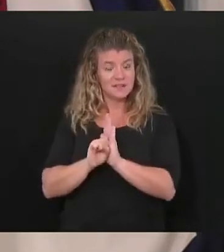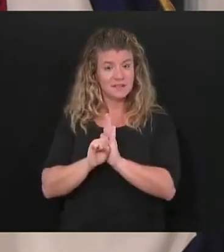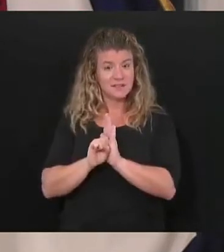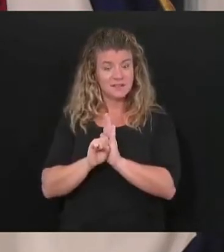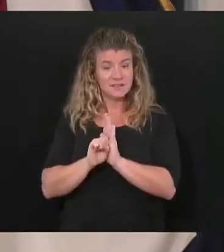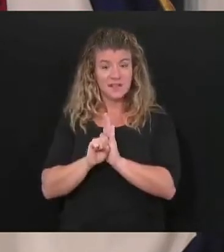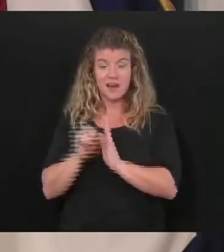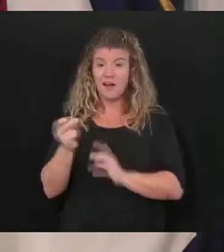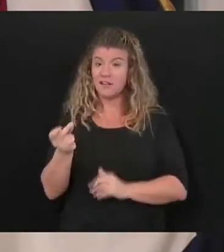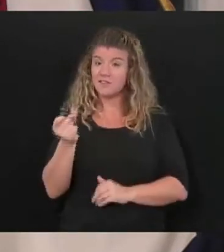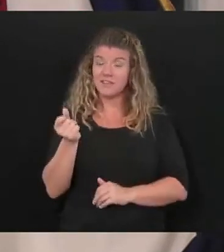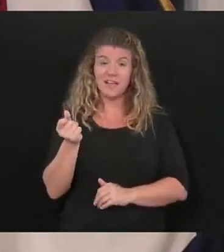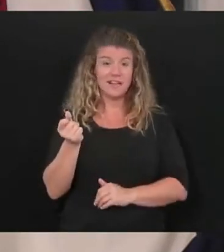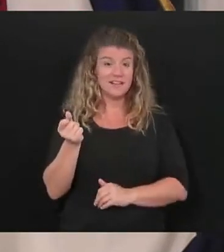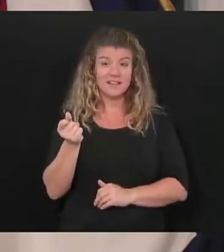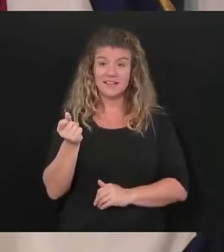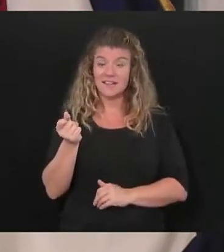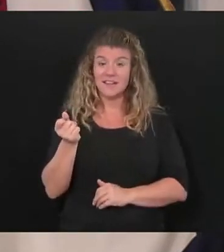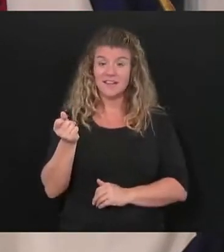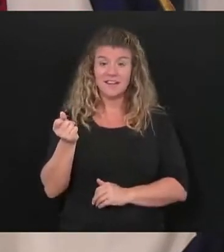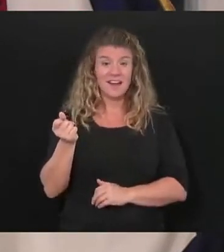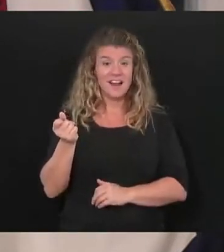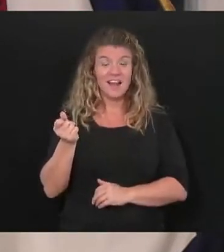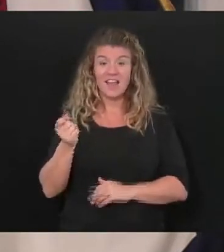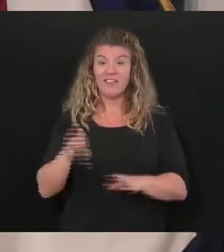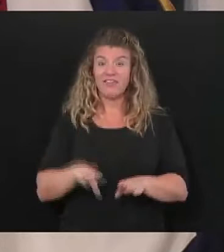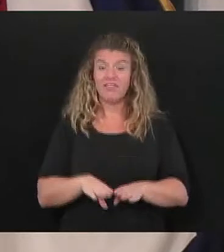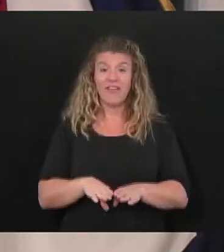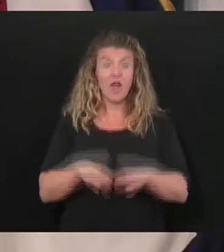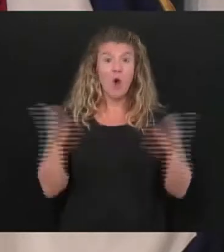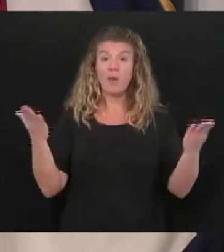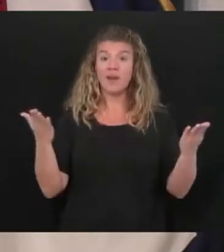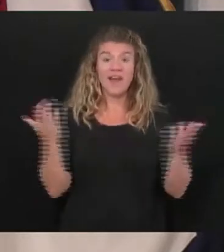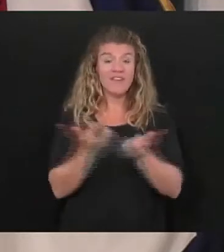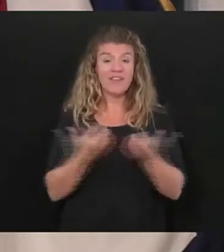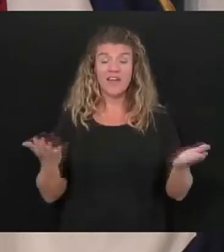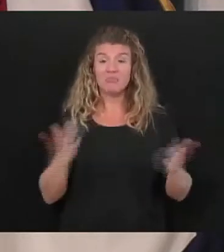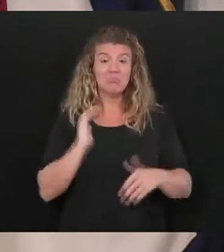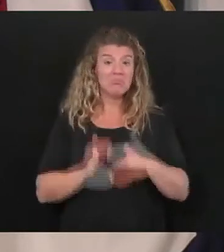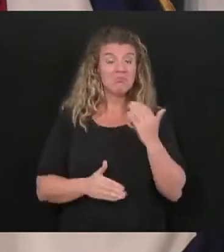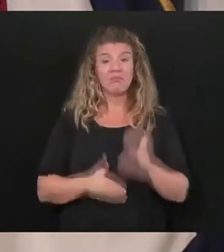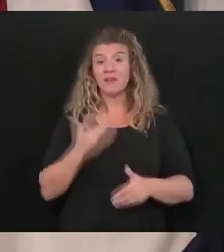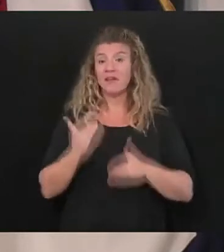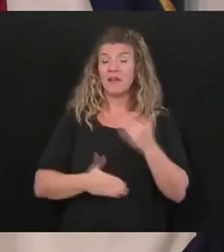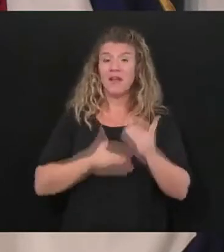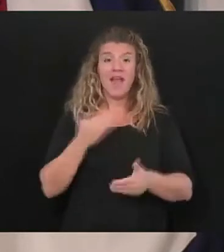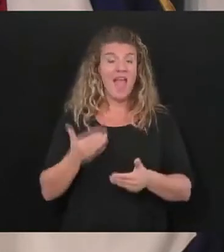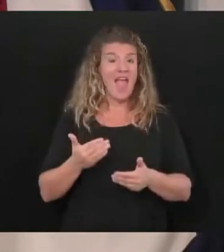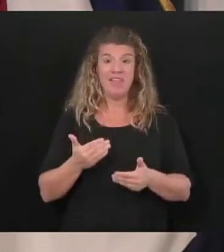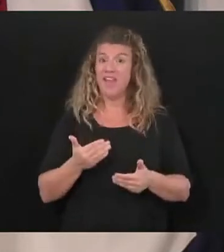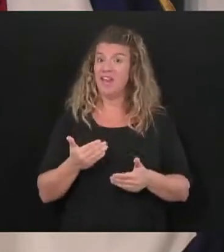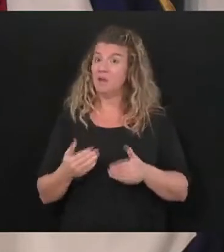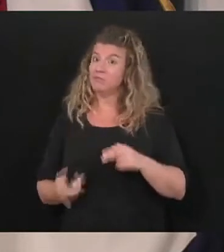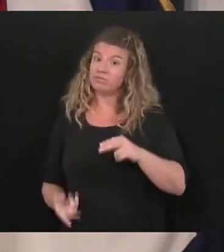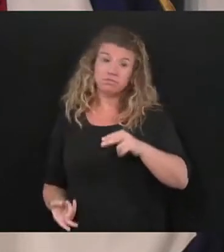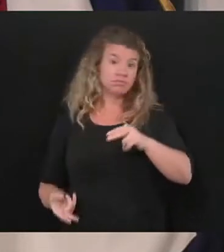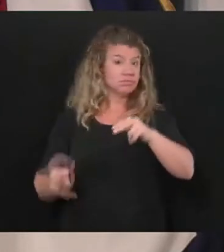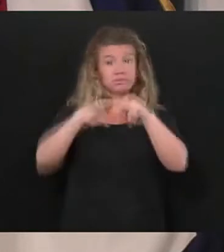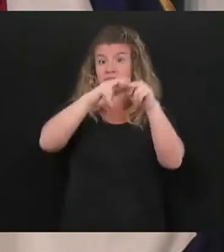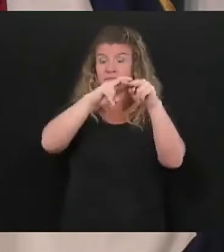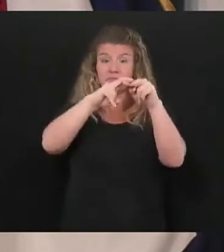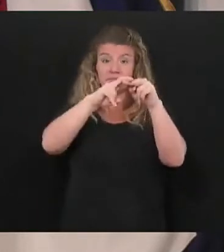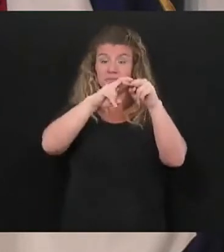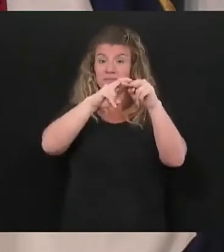sudden Texas just opened up all kinds of things and before you know it this thing whiplashed around and